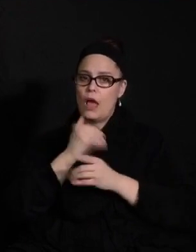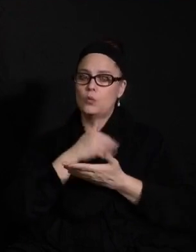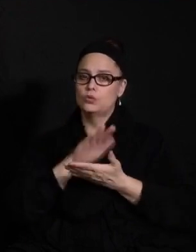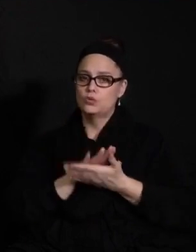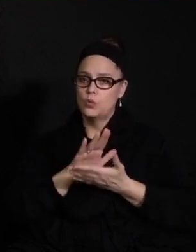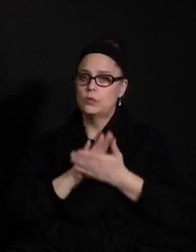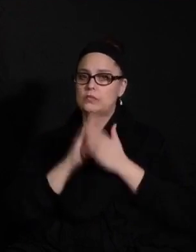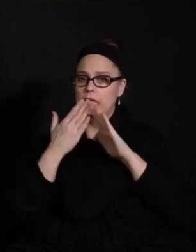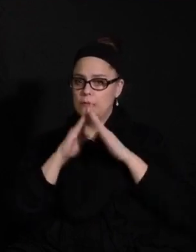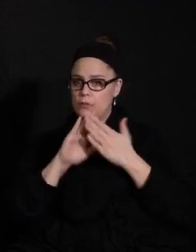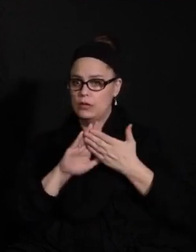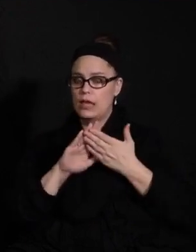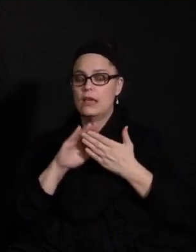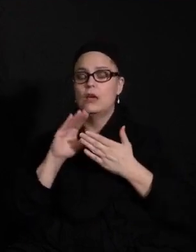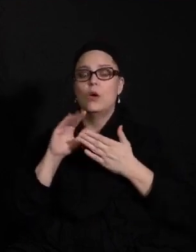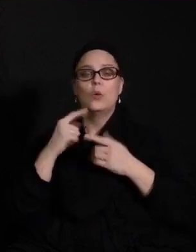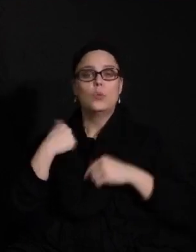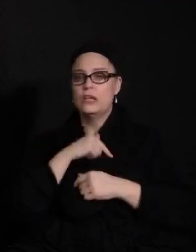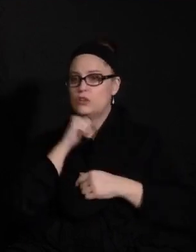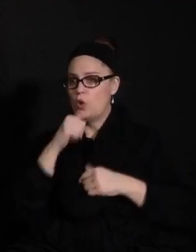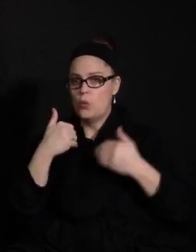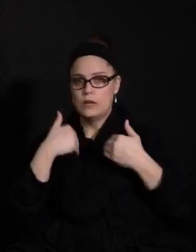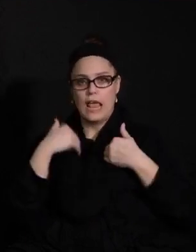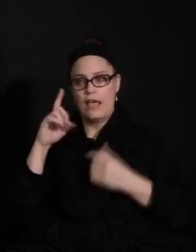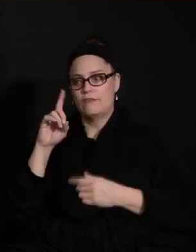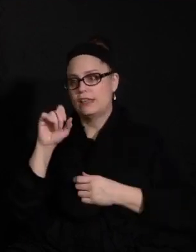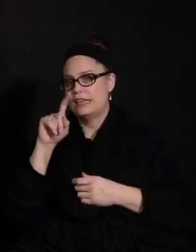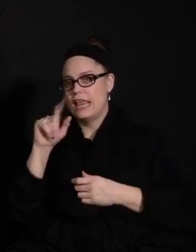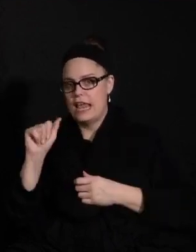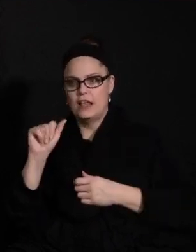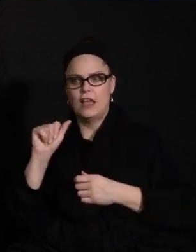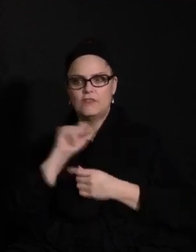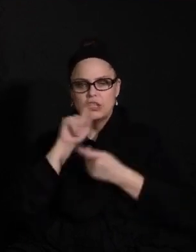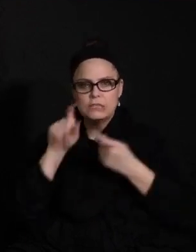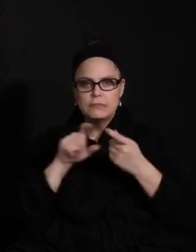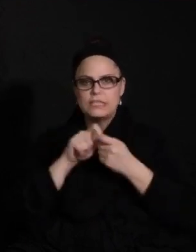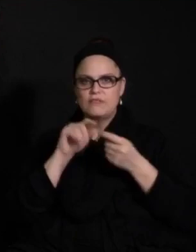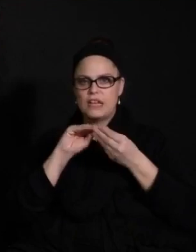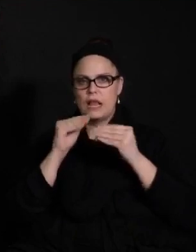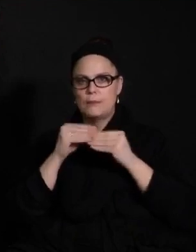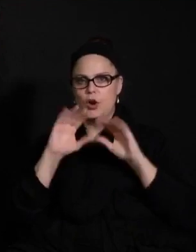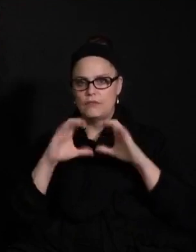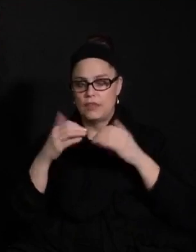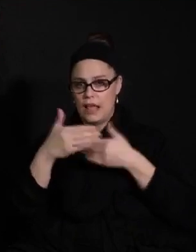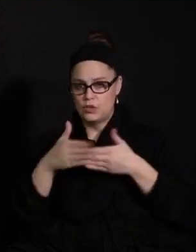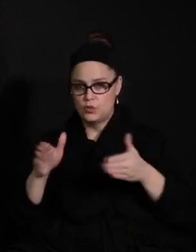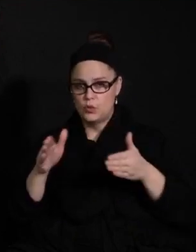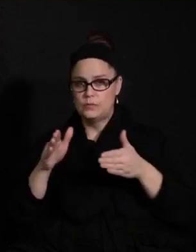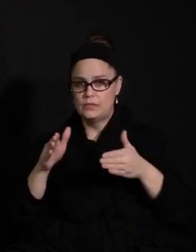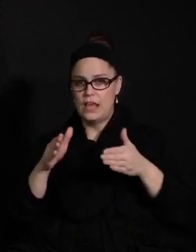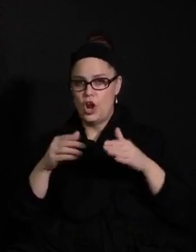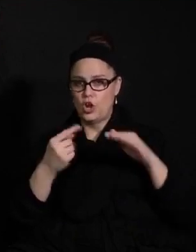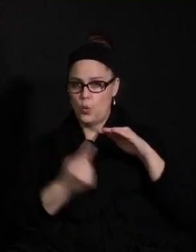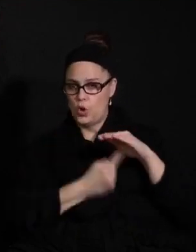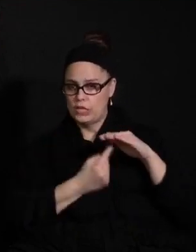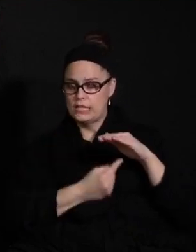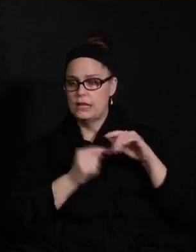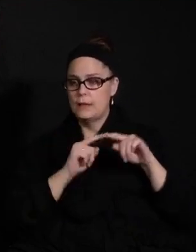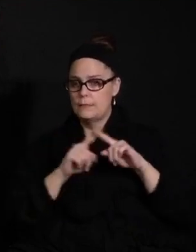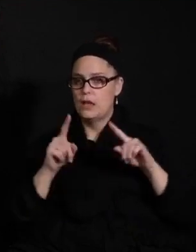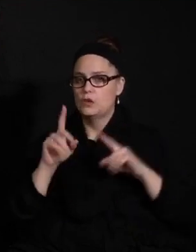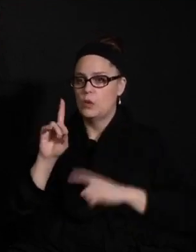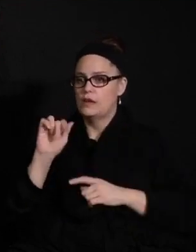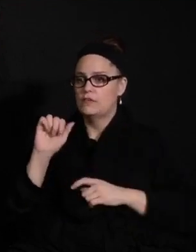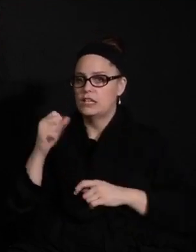And though we don't have data that we're sharing on the number of classrooms that we're quarantining, we do share a dashboard